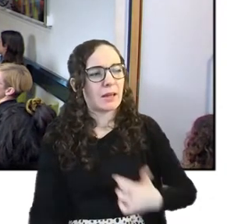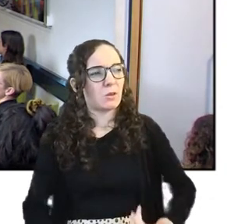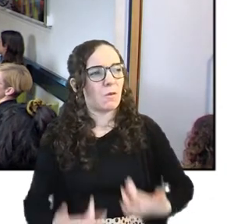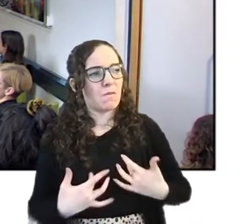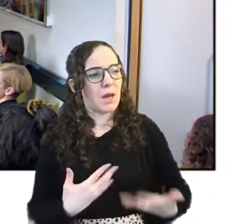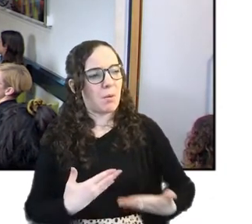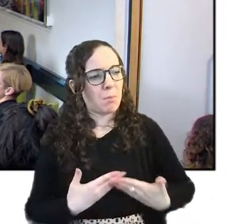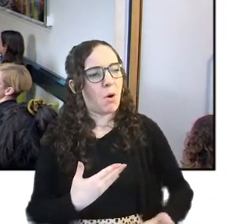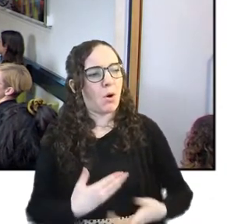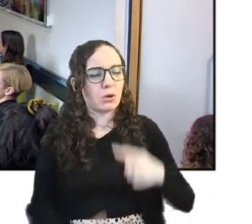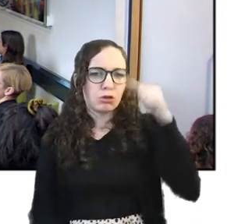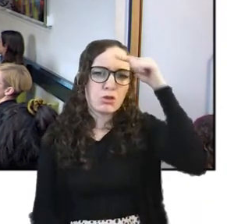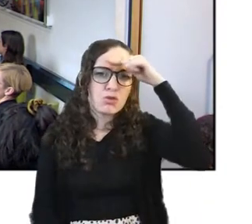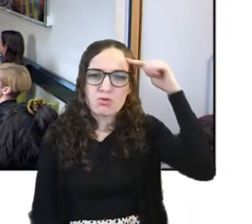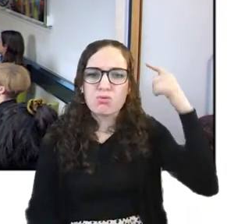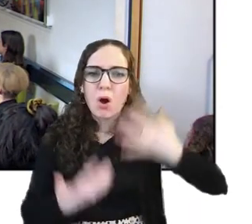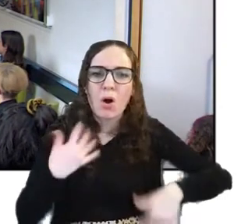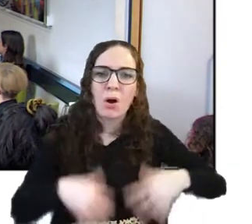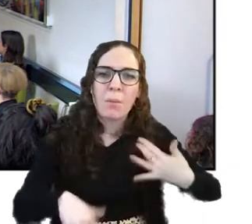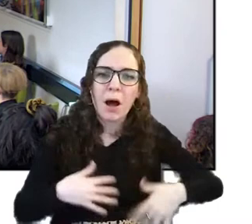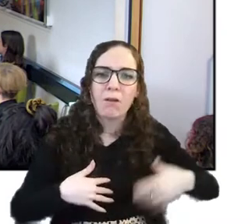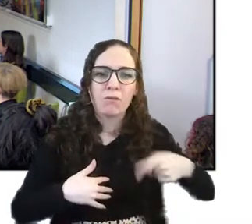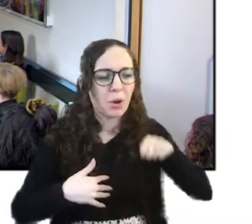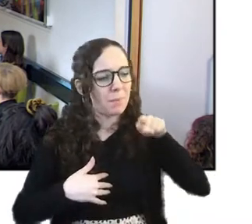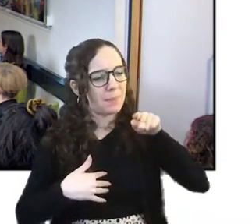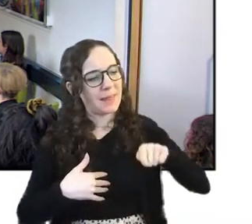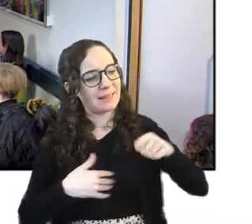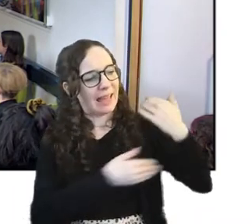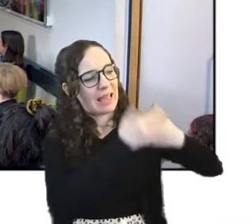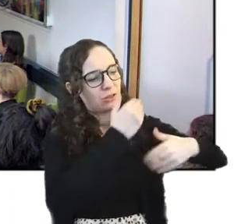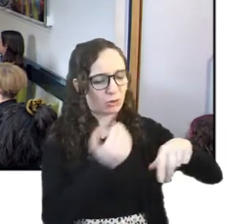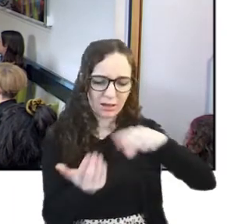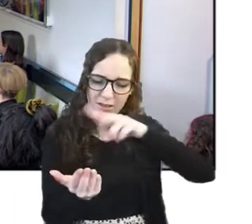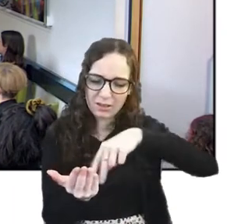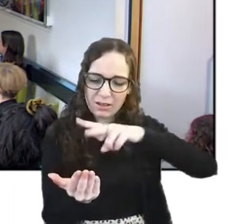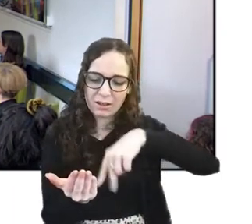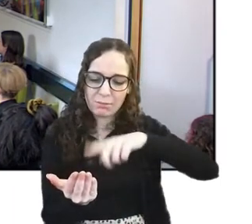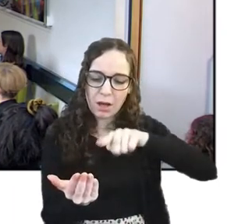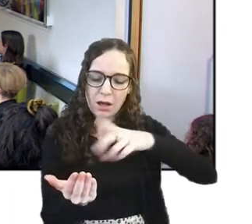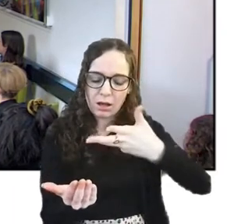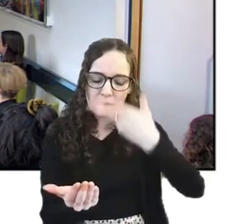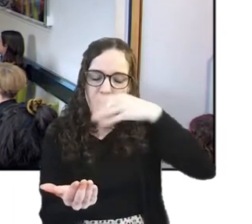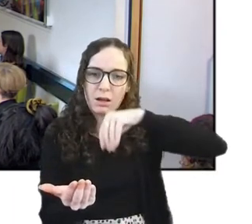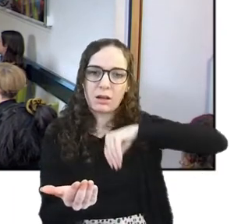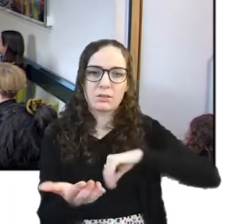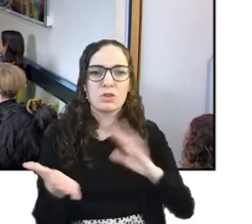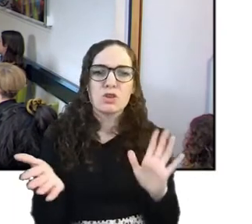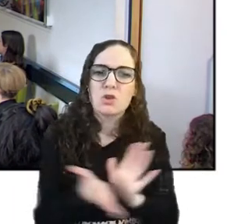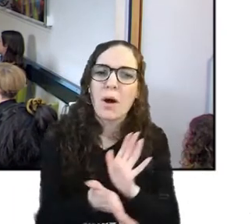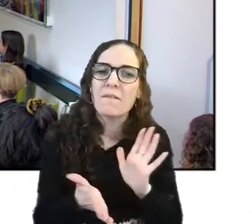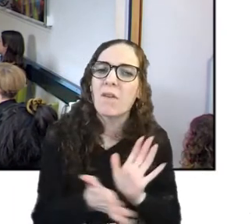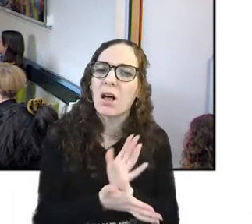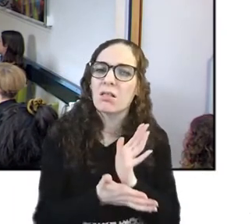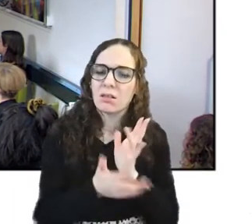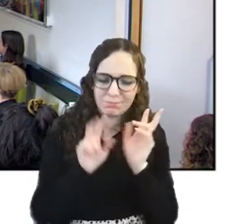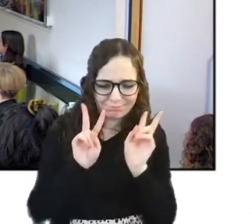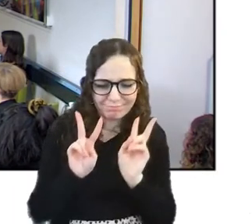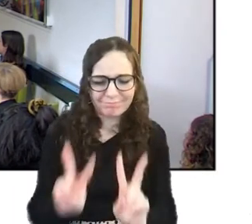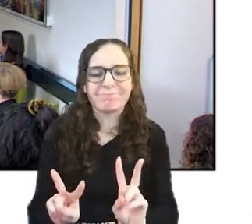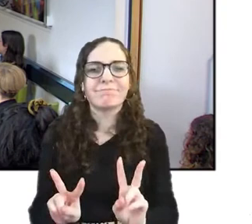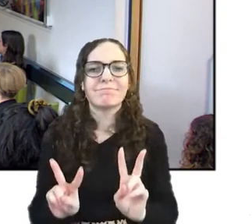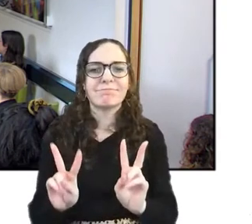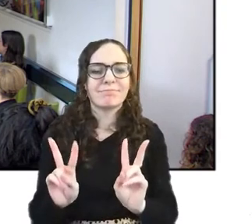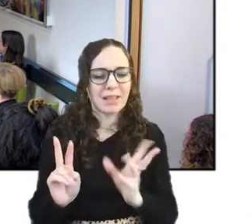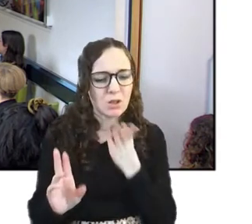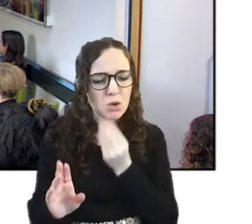um but it was very joyful as well and it was great to see and to be able to kind of incorporate that um